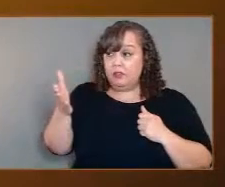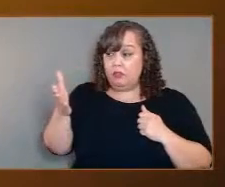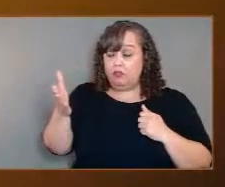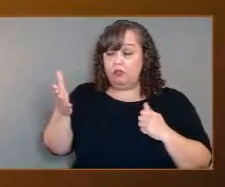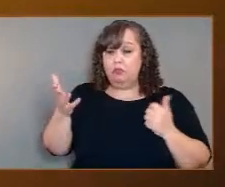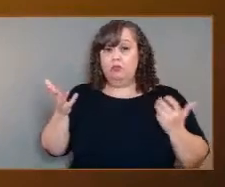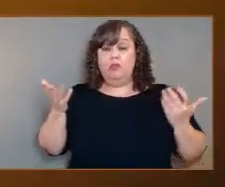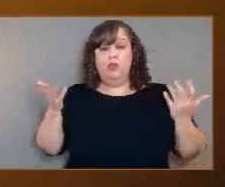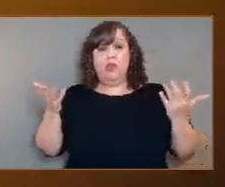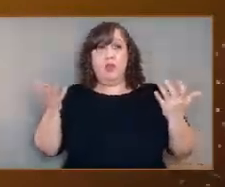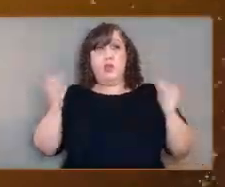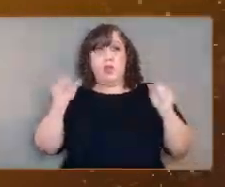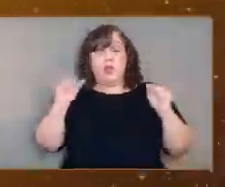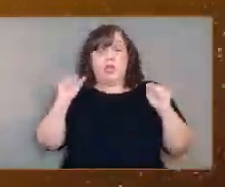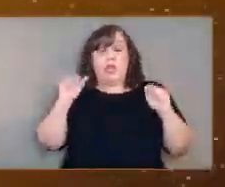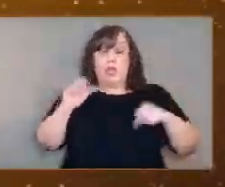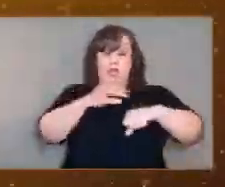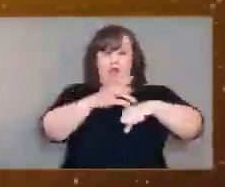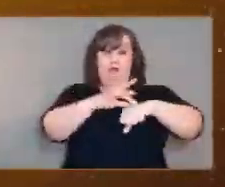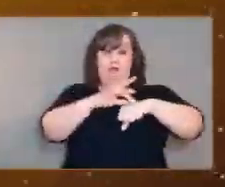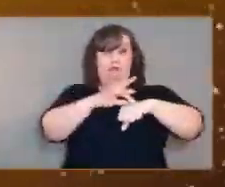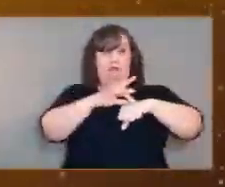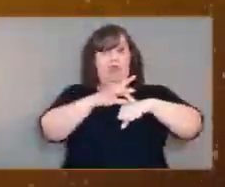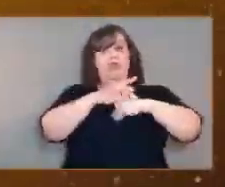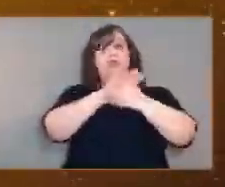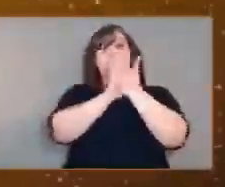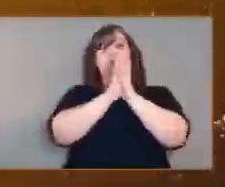And can planets lose habitability over time?